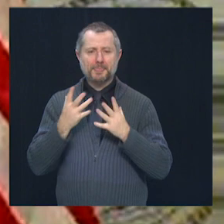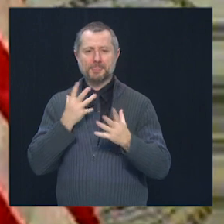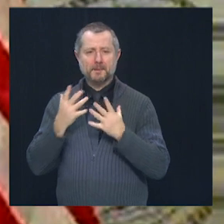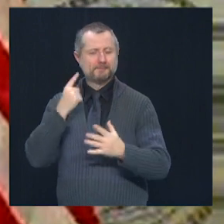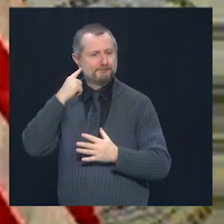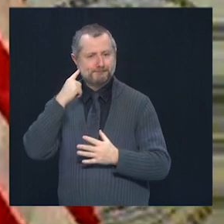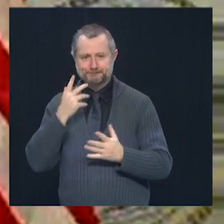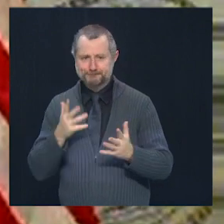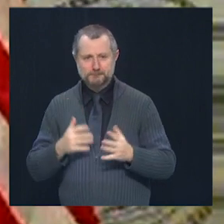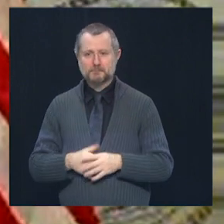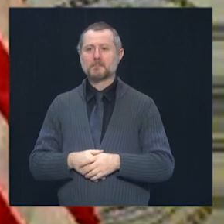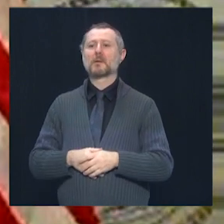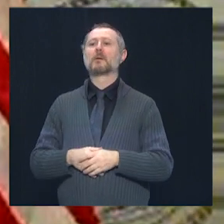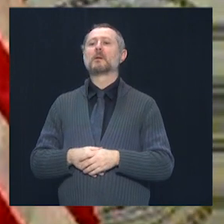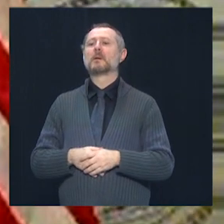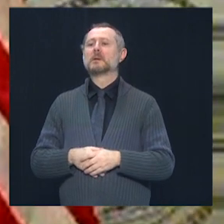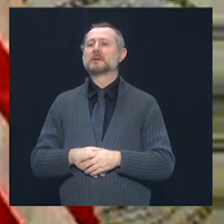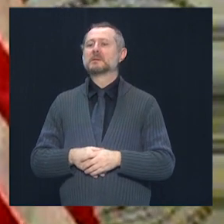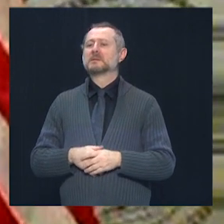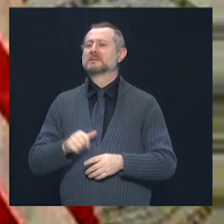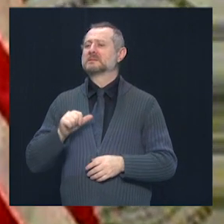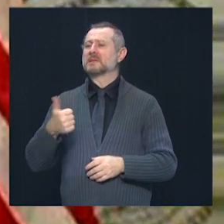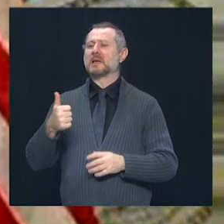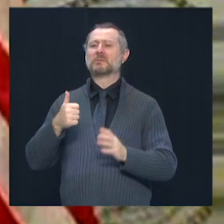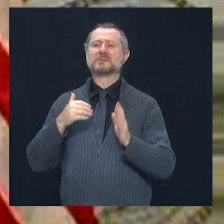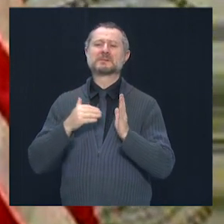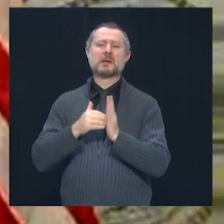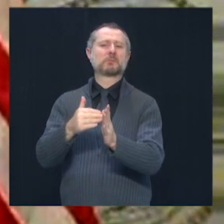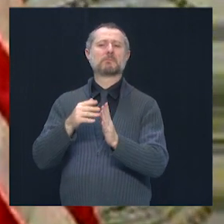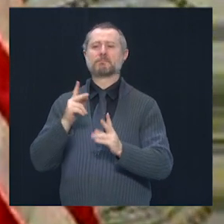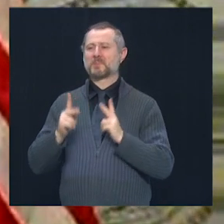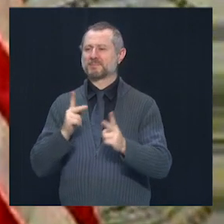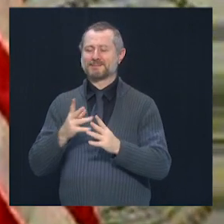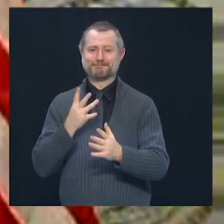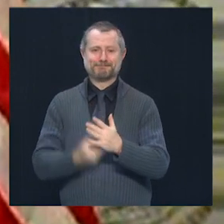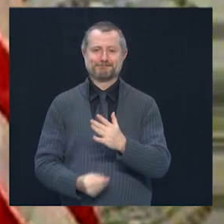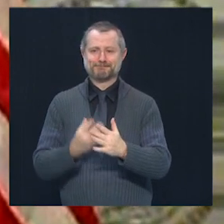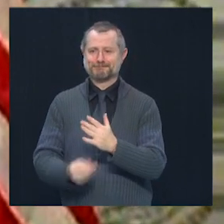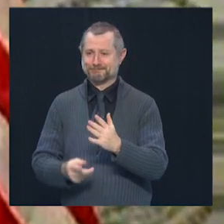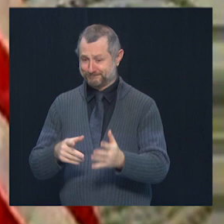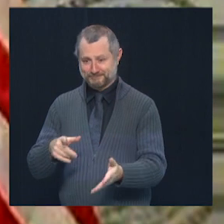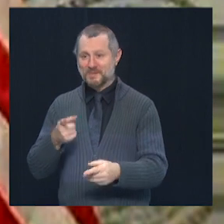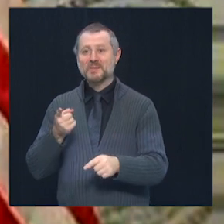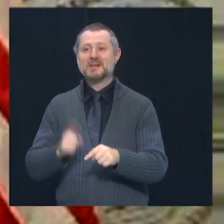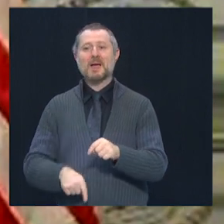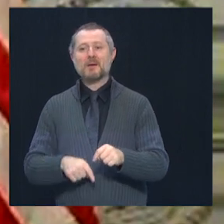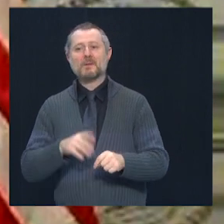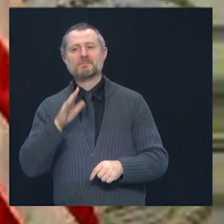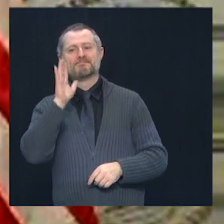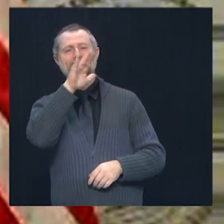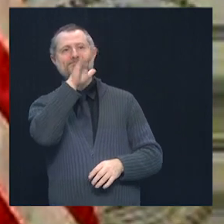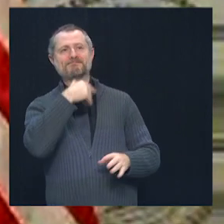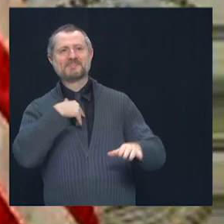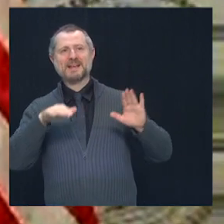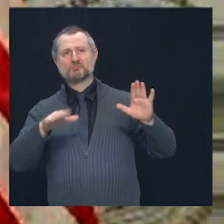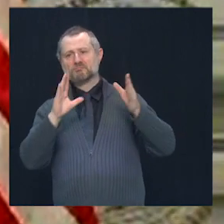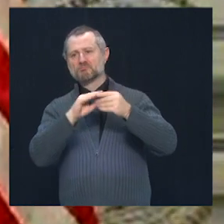lost forever they can't be here with us to testify but we testify in their memories